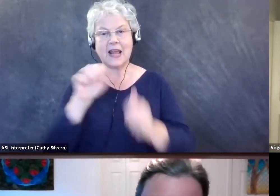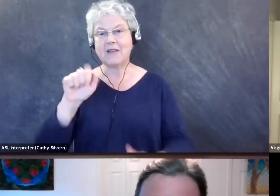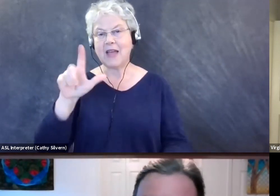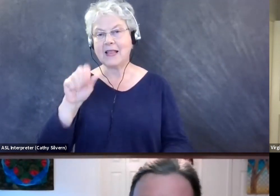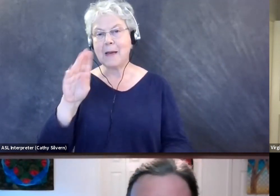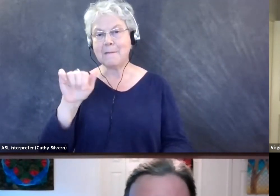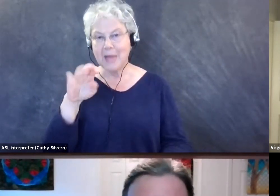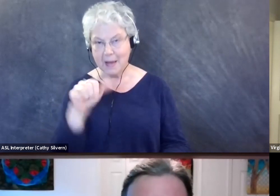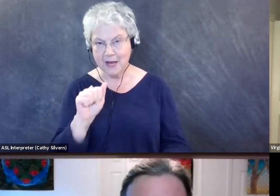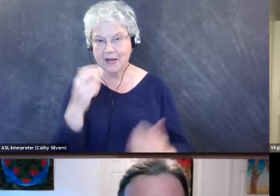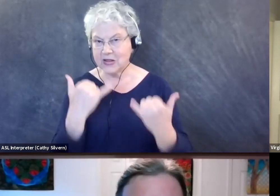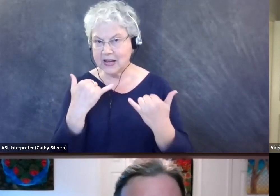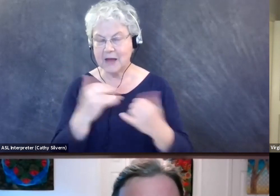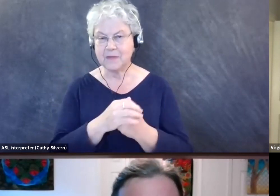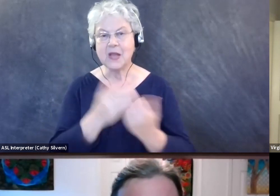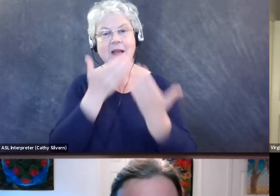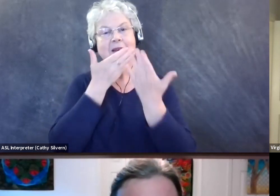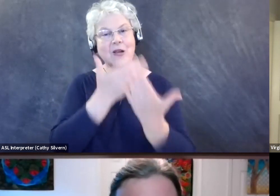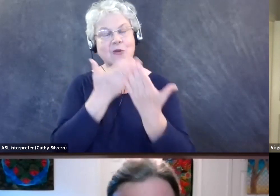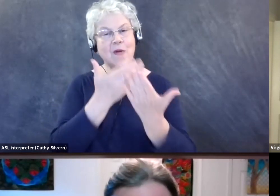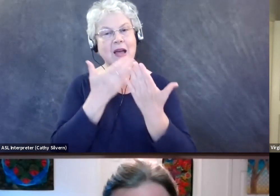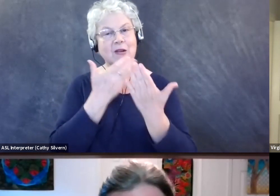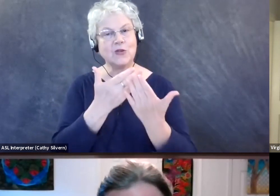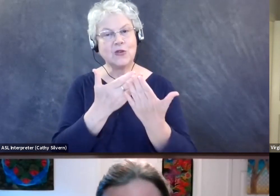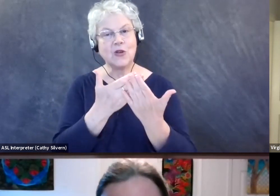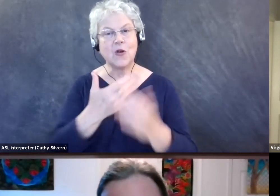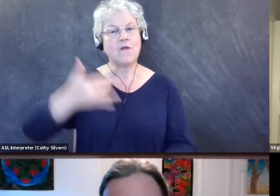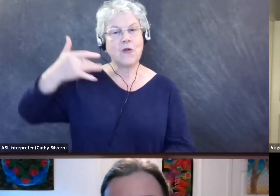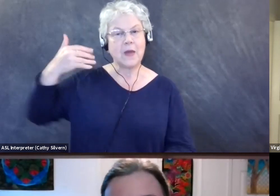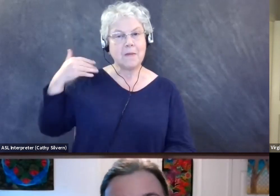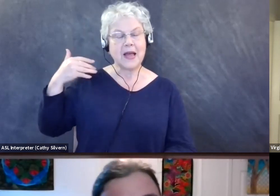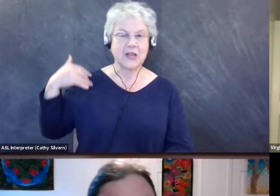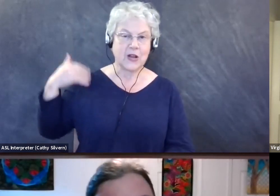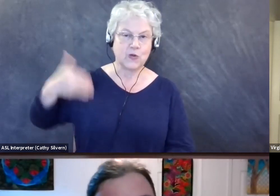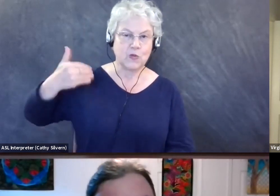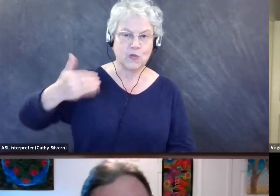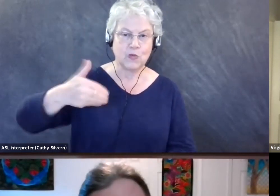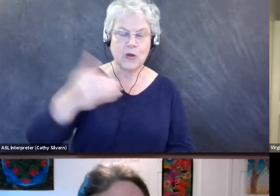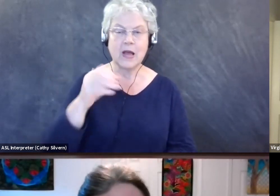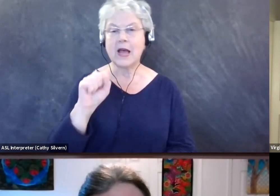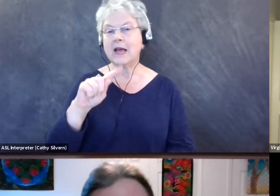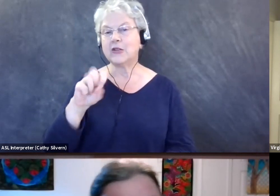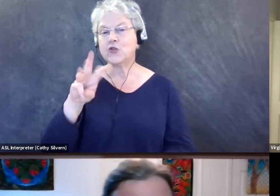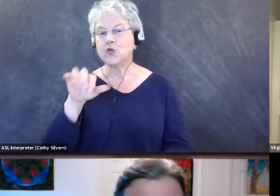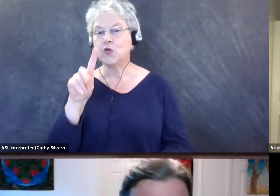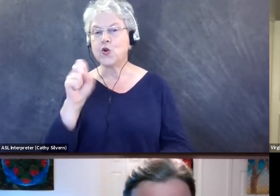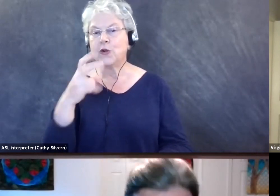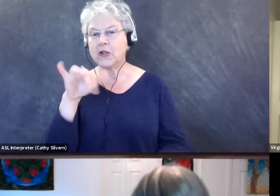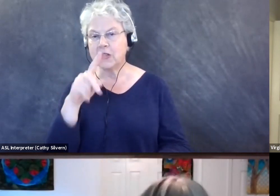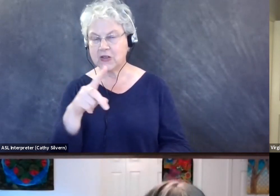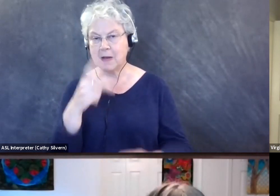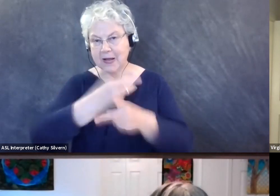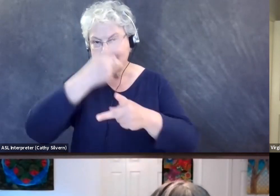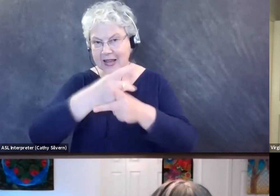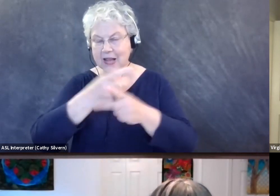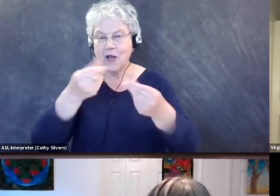extending my gratitude and appreciation for their past and continuing stewardship of the lands that I live, work and go birding on.